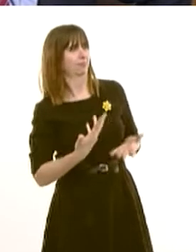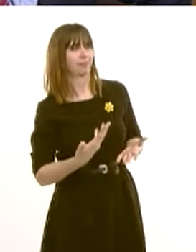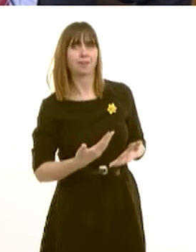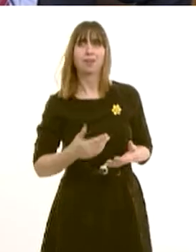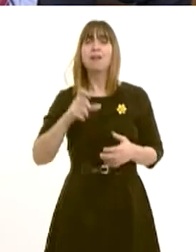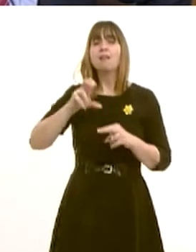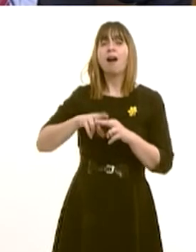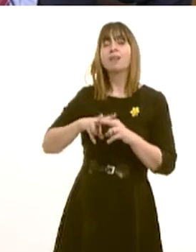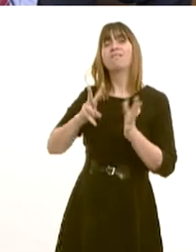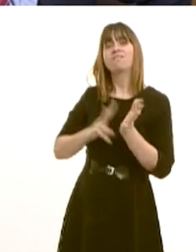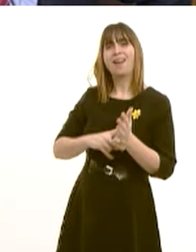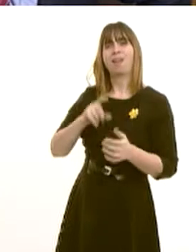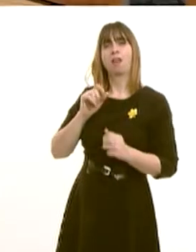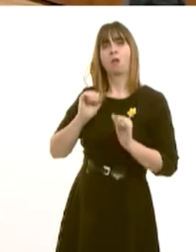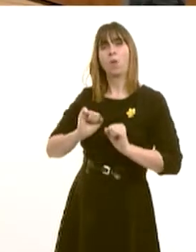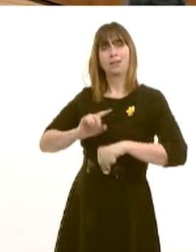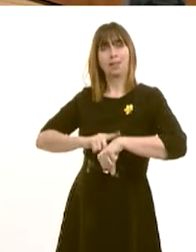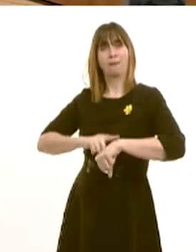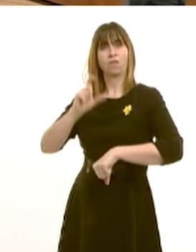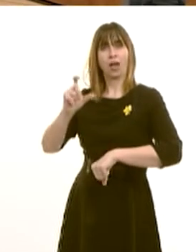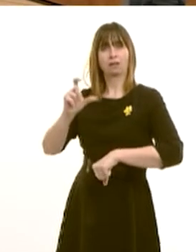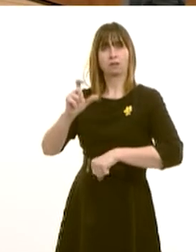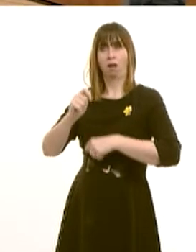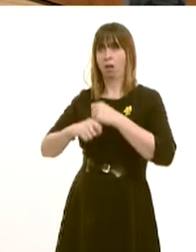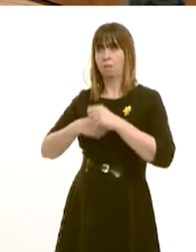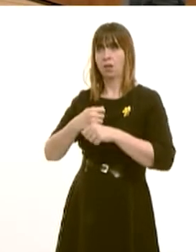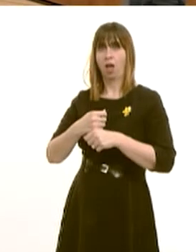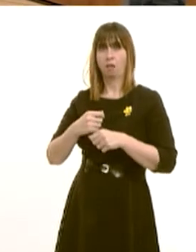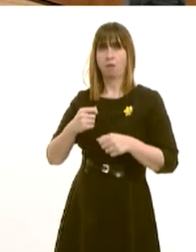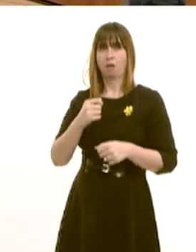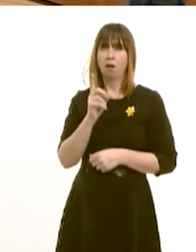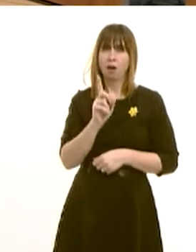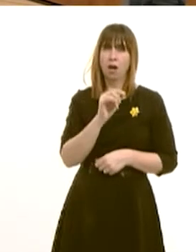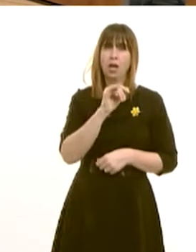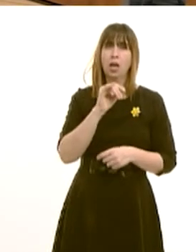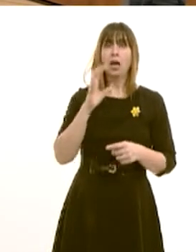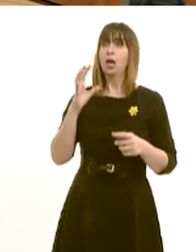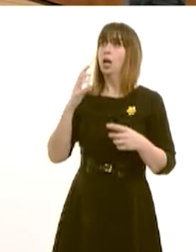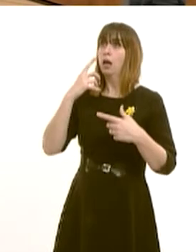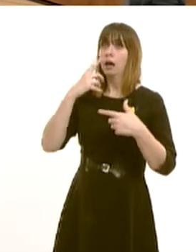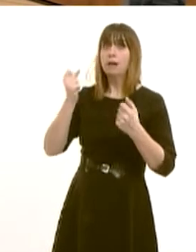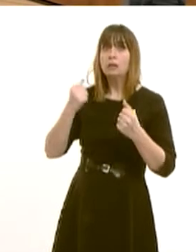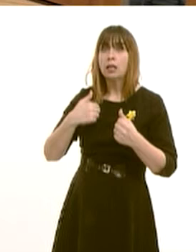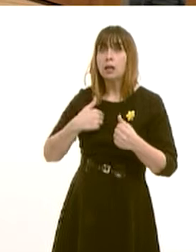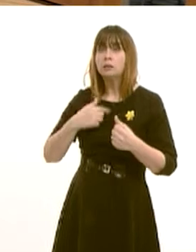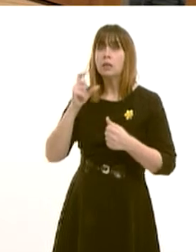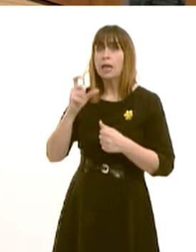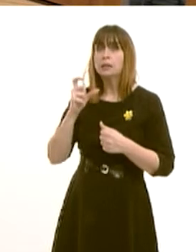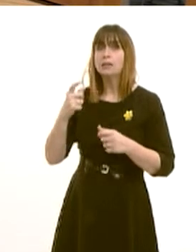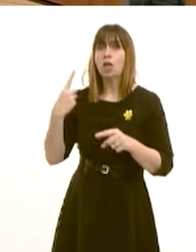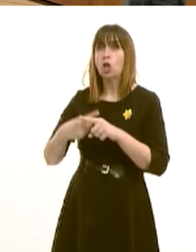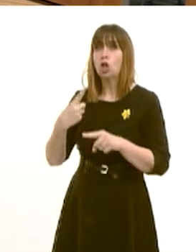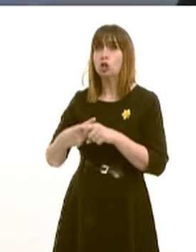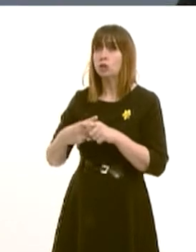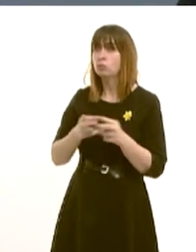cancer wait times declined to 65% of patients who are diagnosed under the cancer urgent